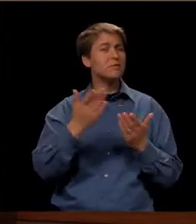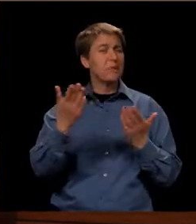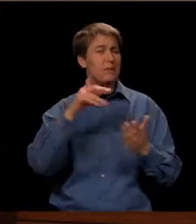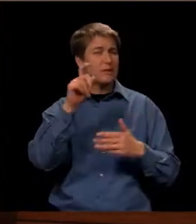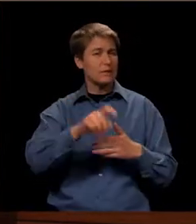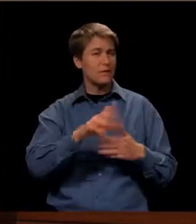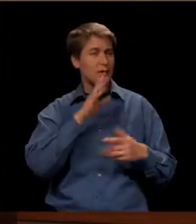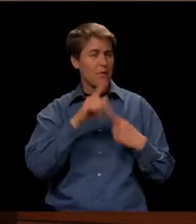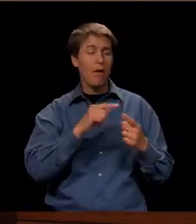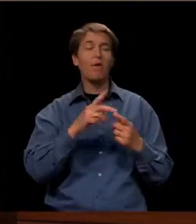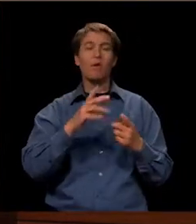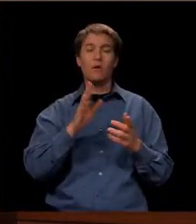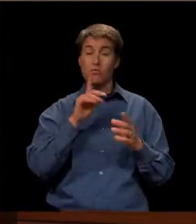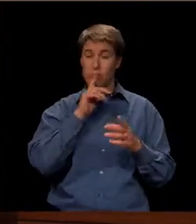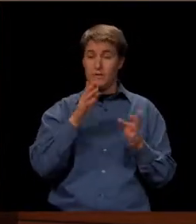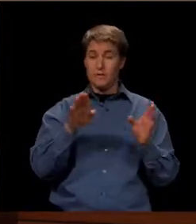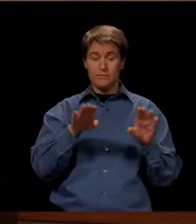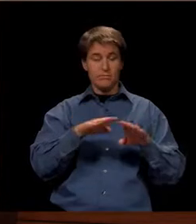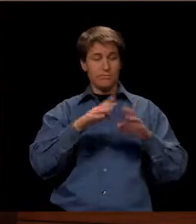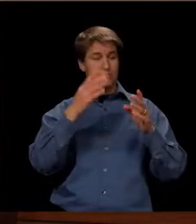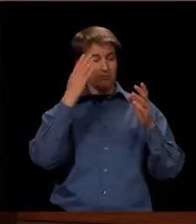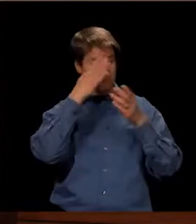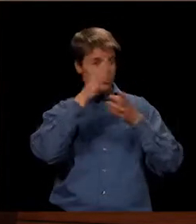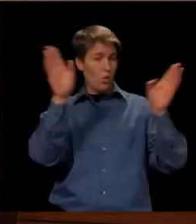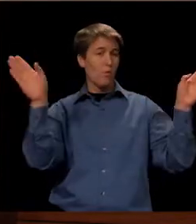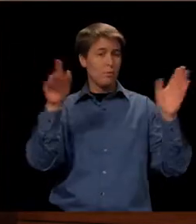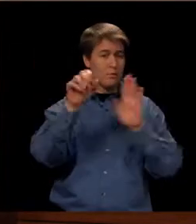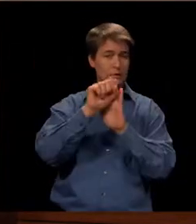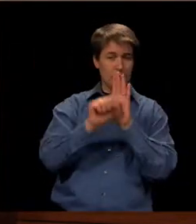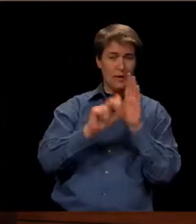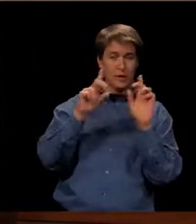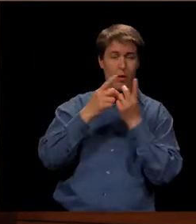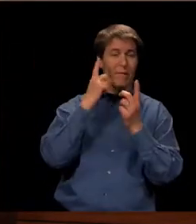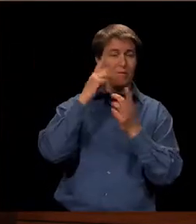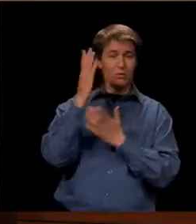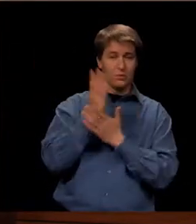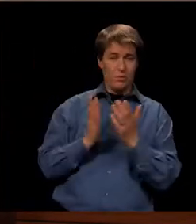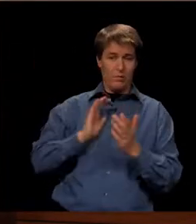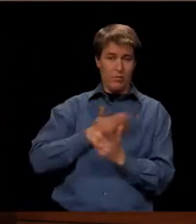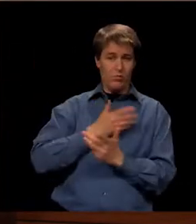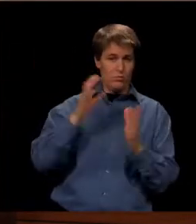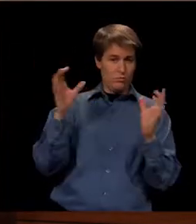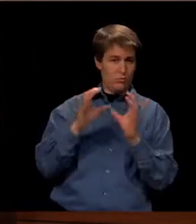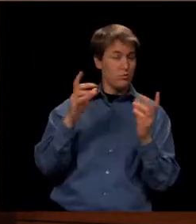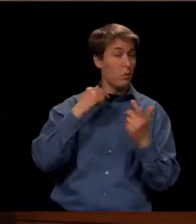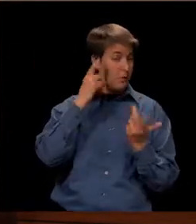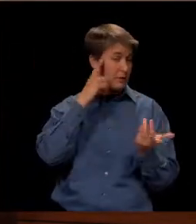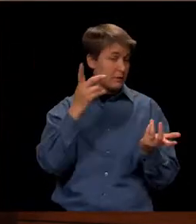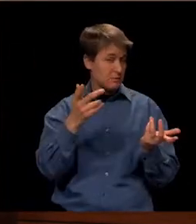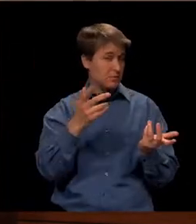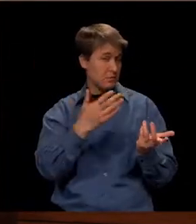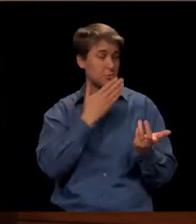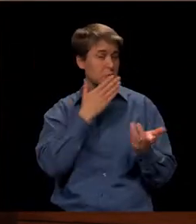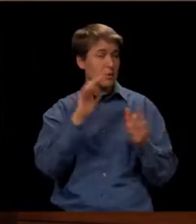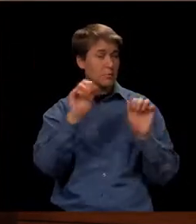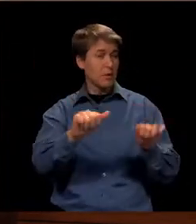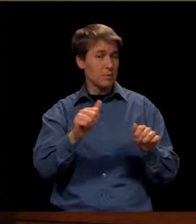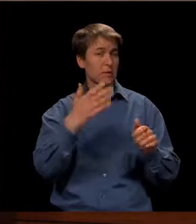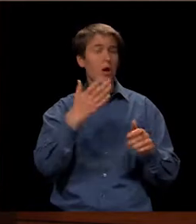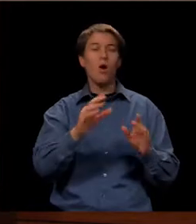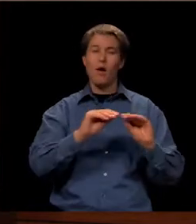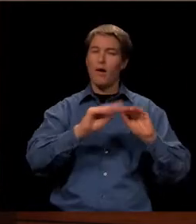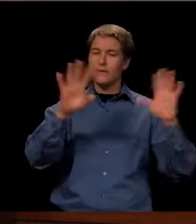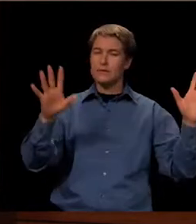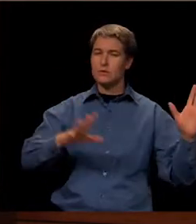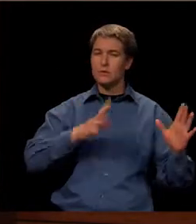we really have been opened up at the State Department for some of our certifications, so I think there will be some good possibilities. There, obviously,